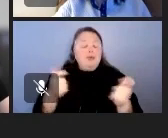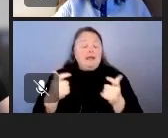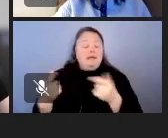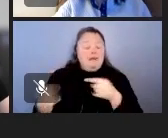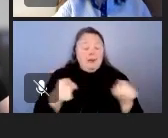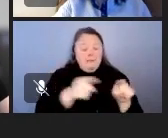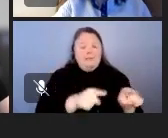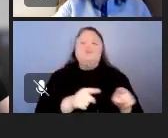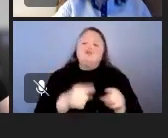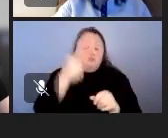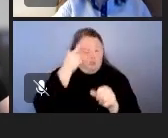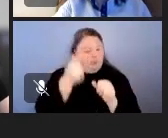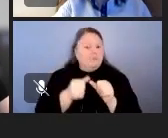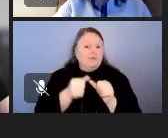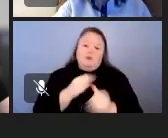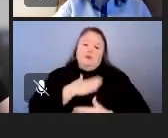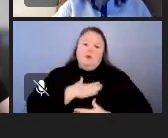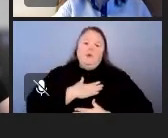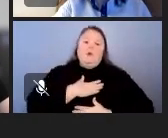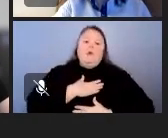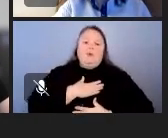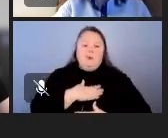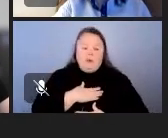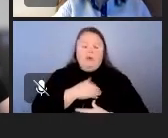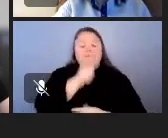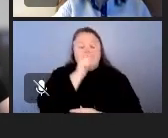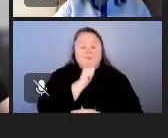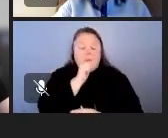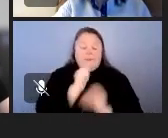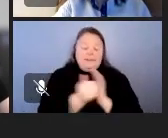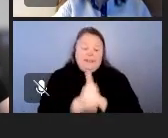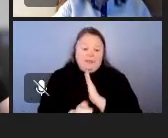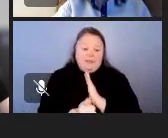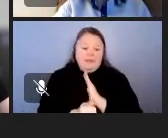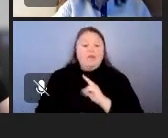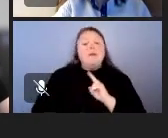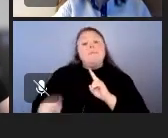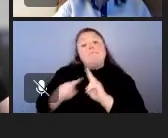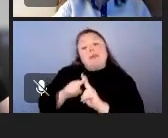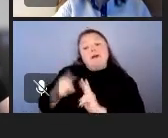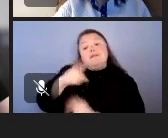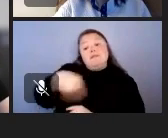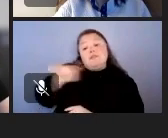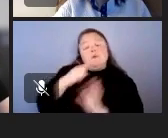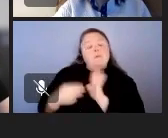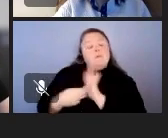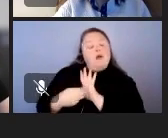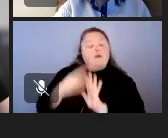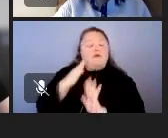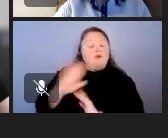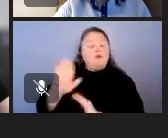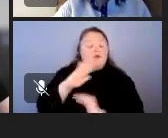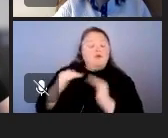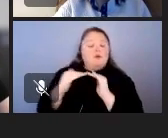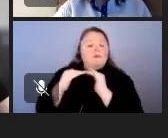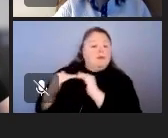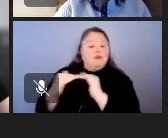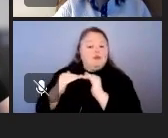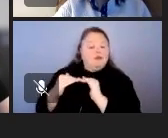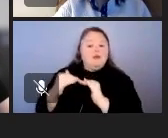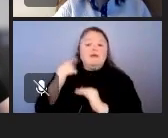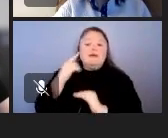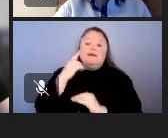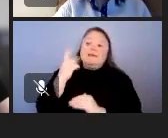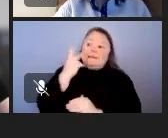of course, you are a model for your peers as well because you see your peers at school struggling with being overwhelmed, overly involved,